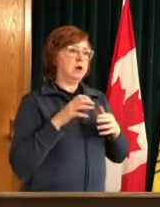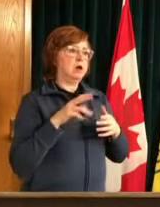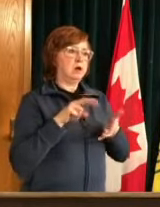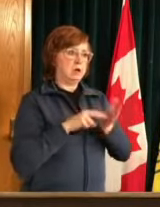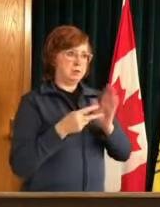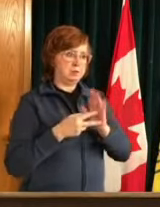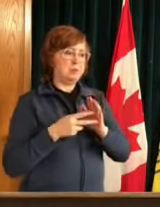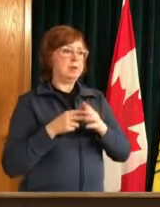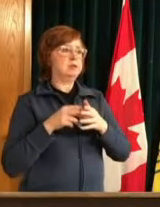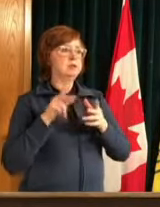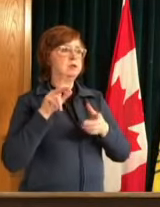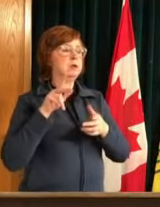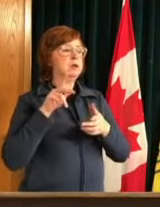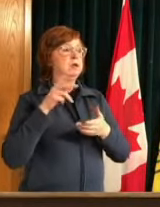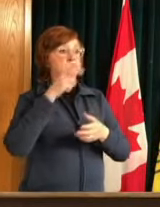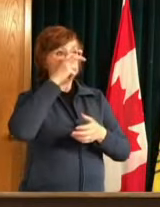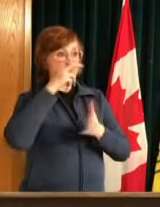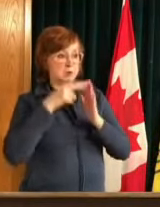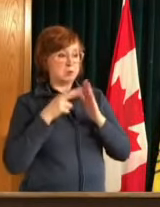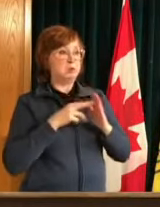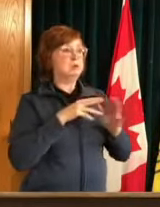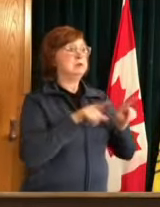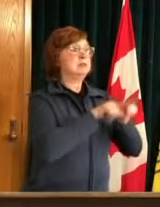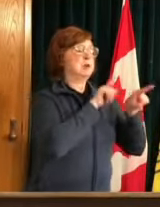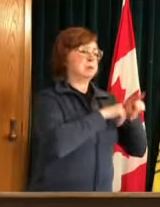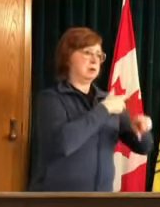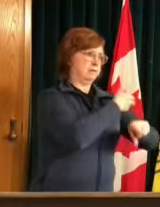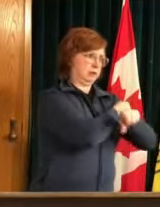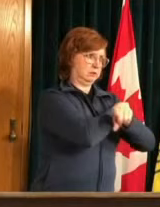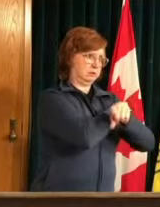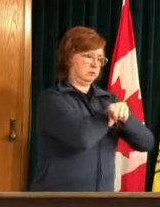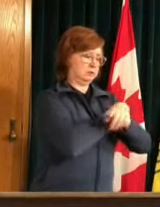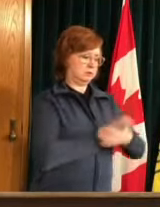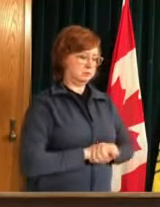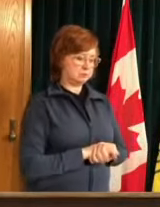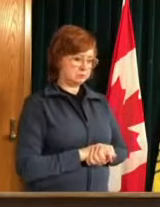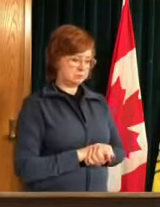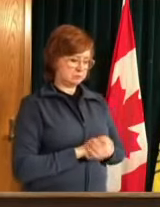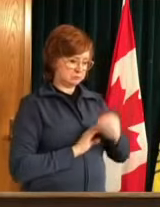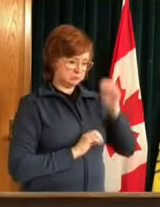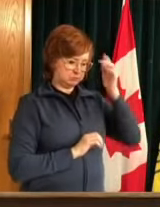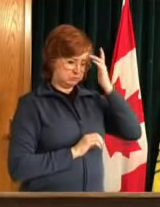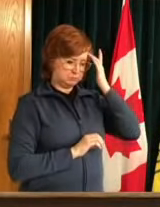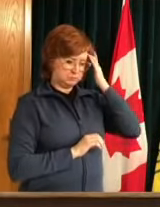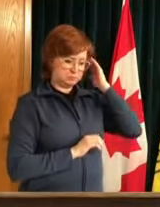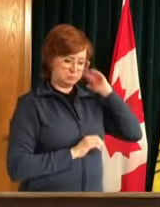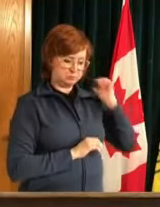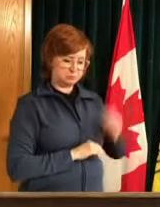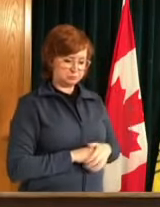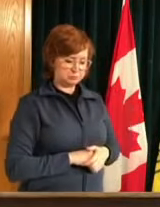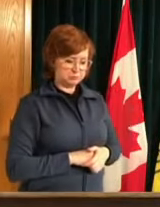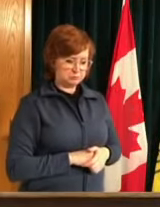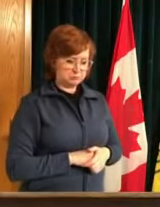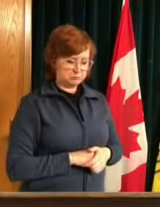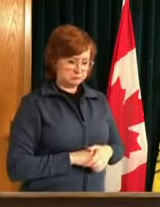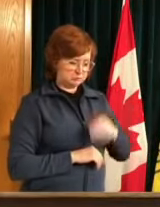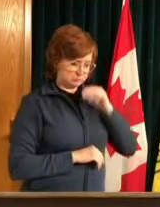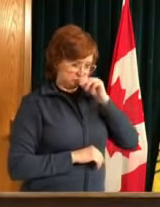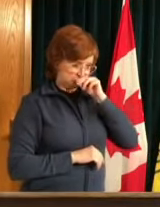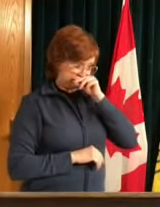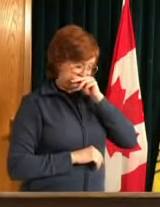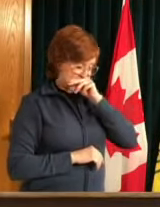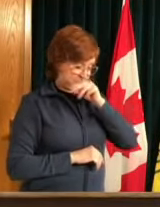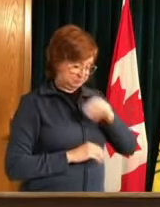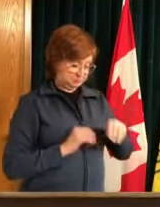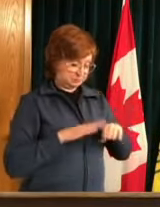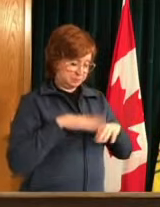proportions of people here in in the province i have said many times where we're about 33 of all of those that are eligible over the age of 18